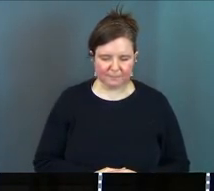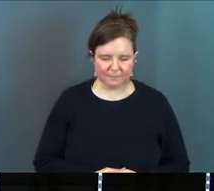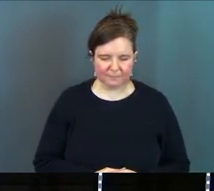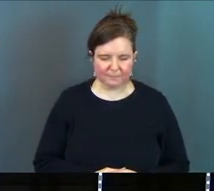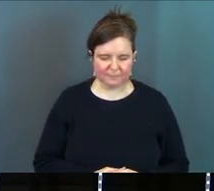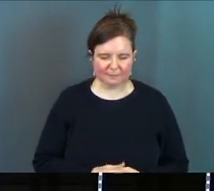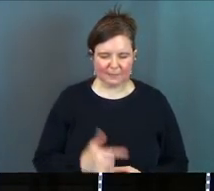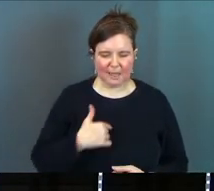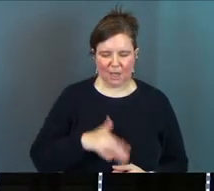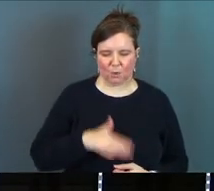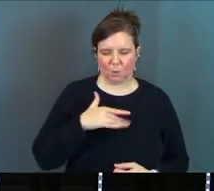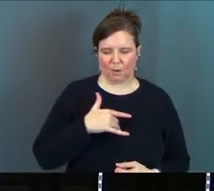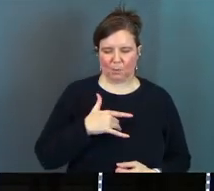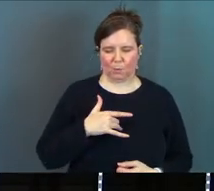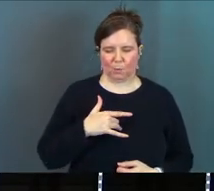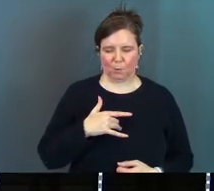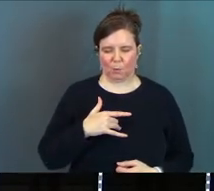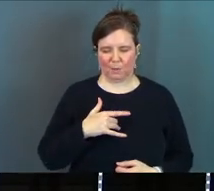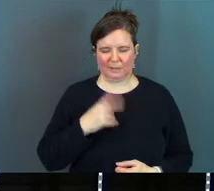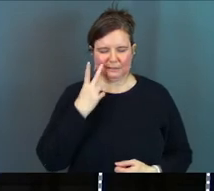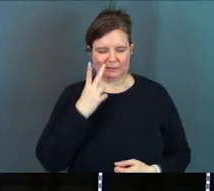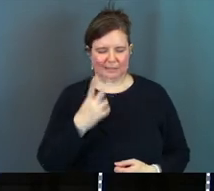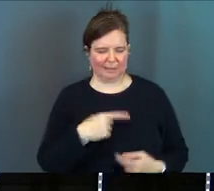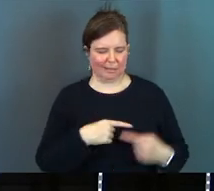you know like I grew up with hypocrisy